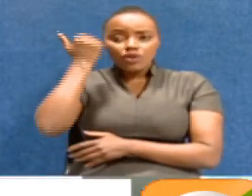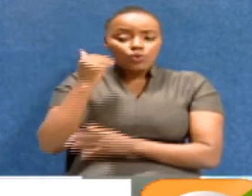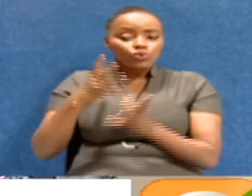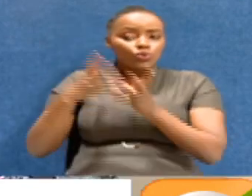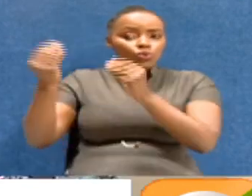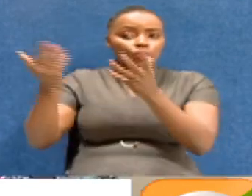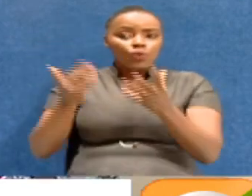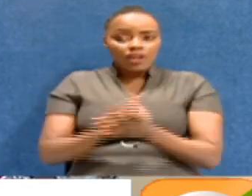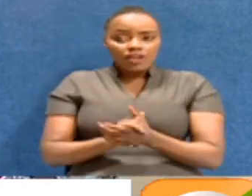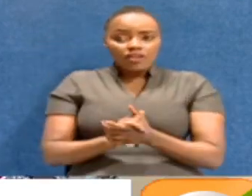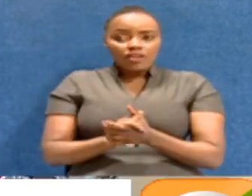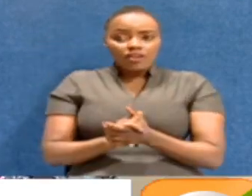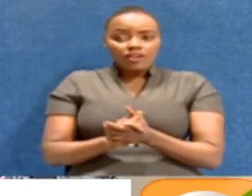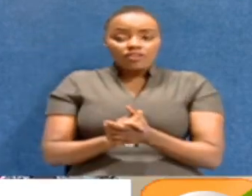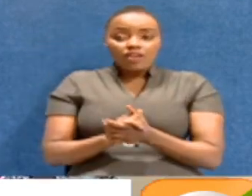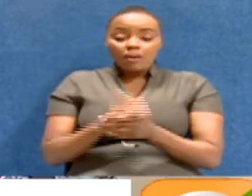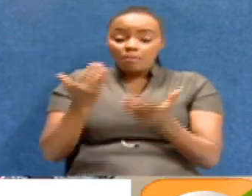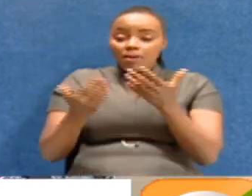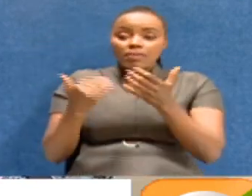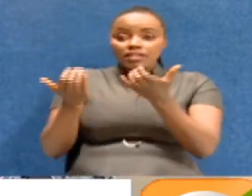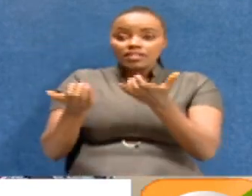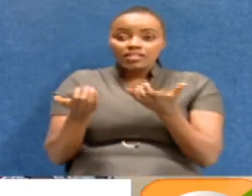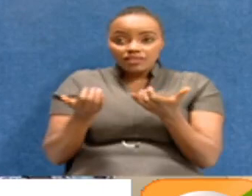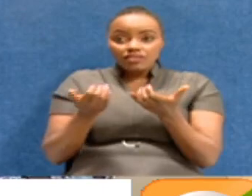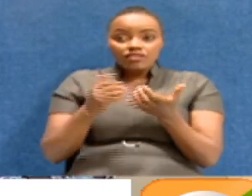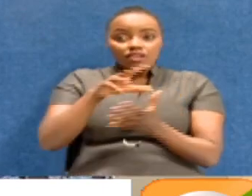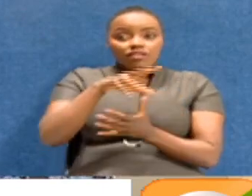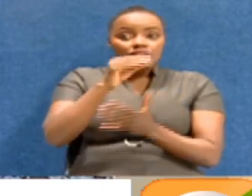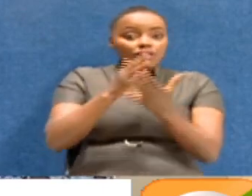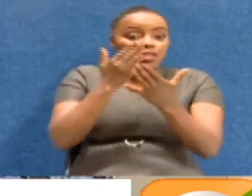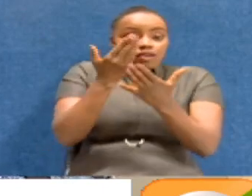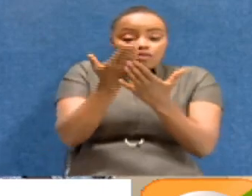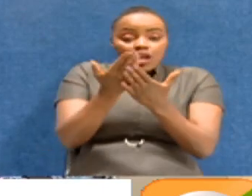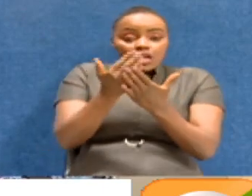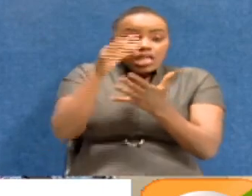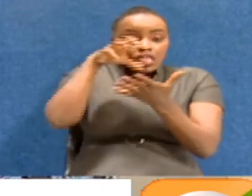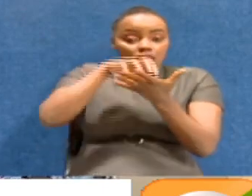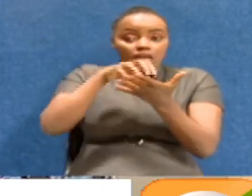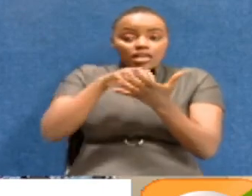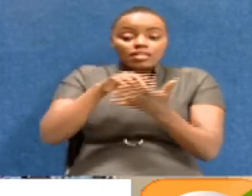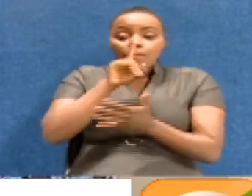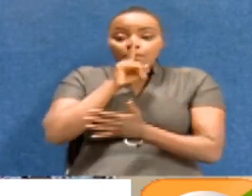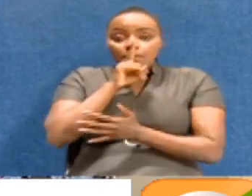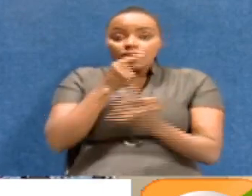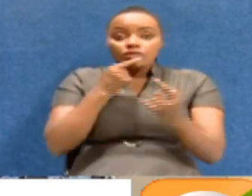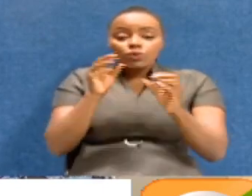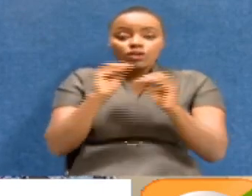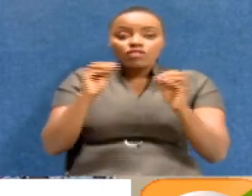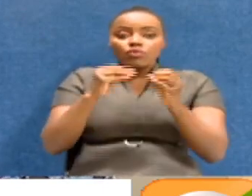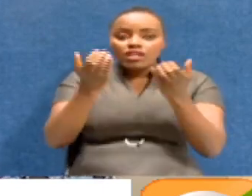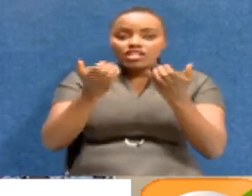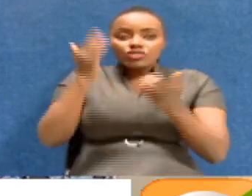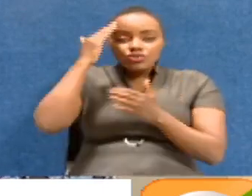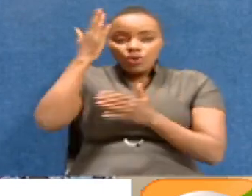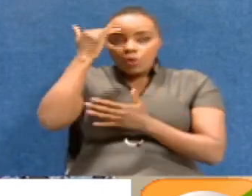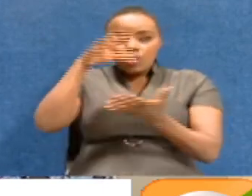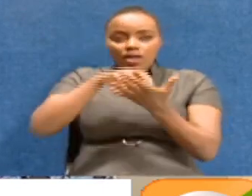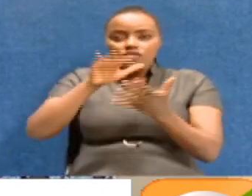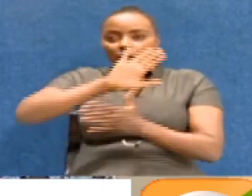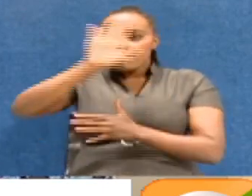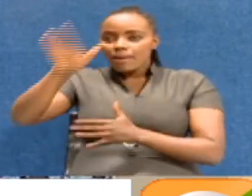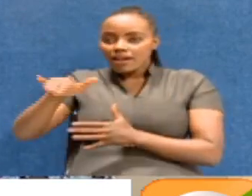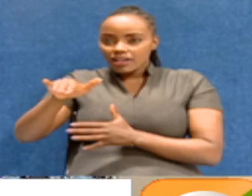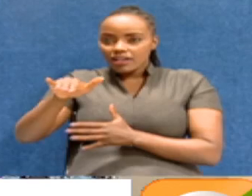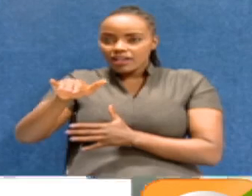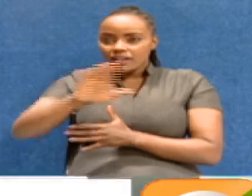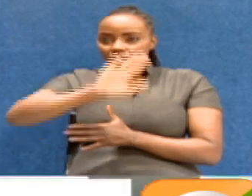Well, I think he needs to rekindle it. Maybe he filed the case and he went quiet. Okay. So we need to know why the case is still pending. So he should go back to